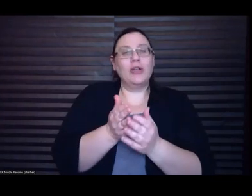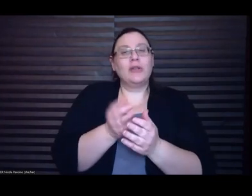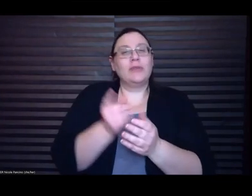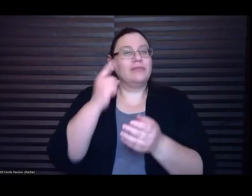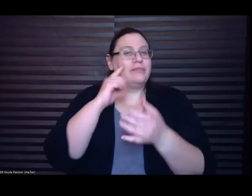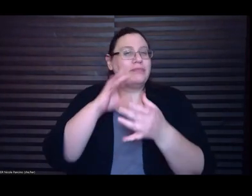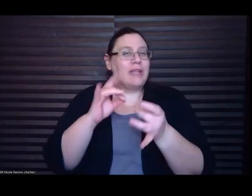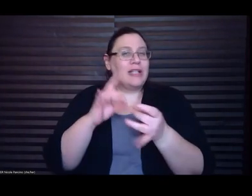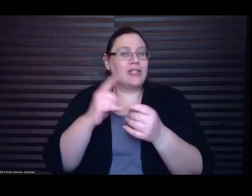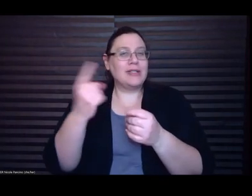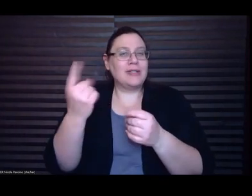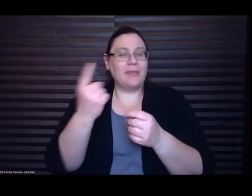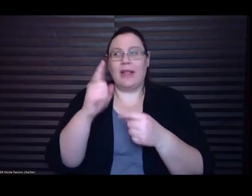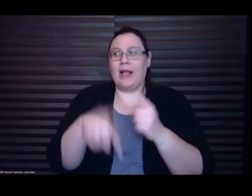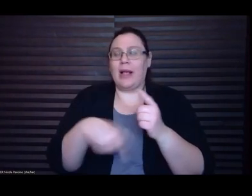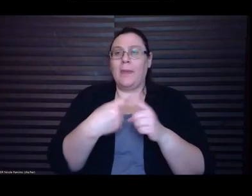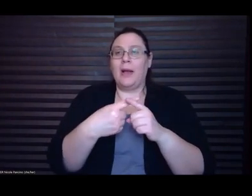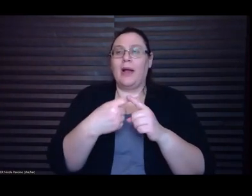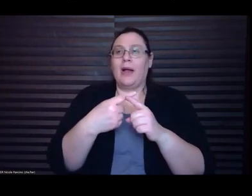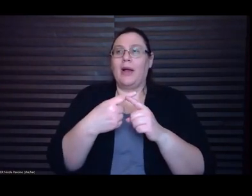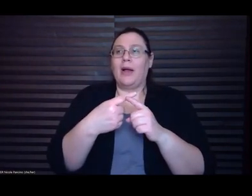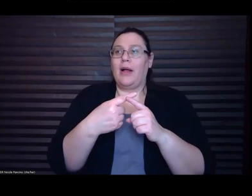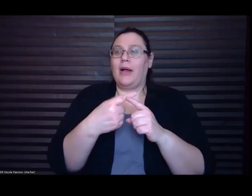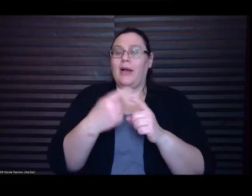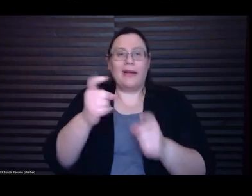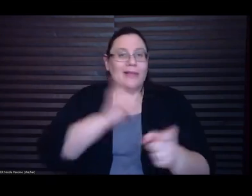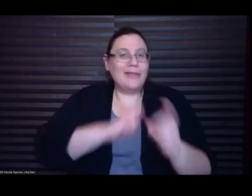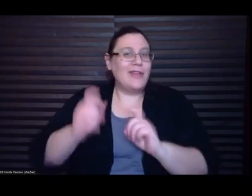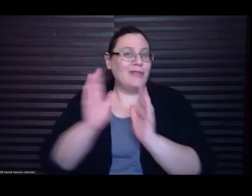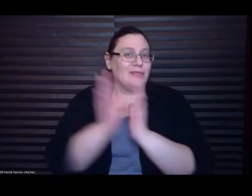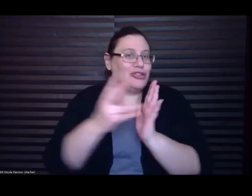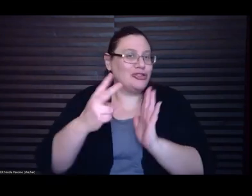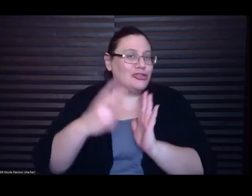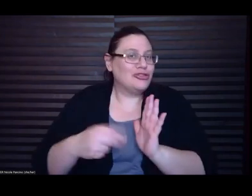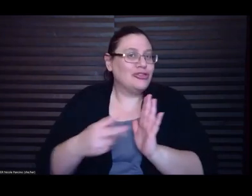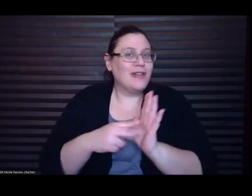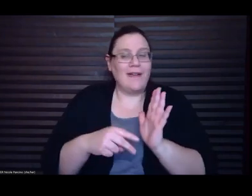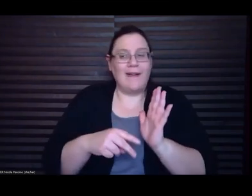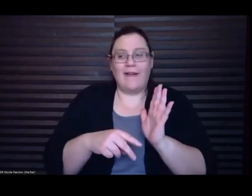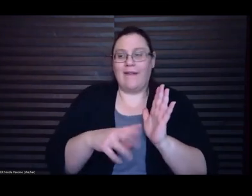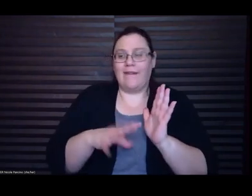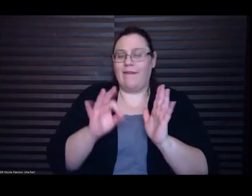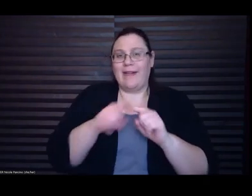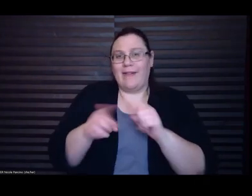finding some paths to go down. Of course, as you said, the rest is history.